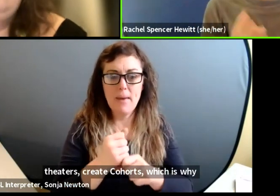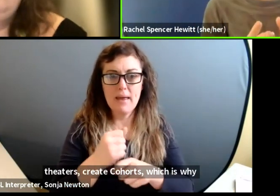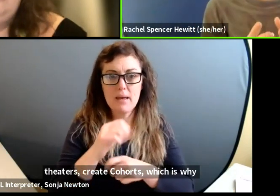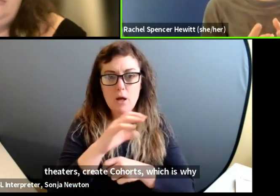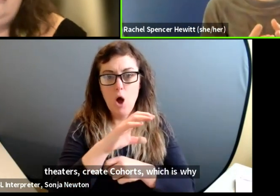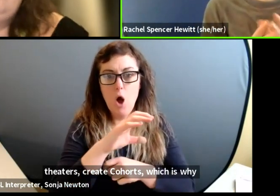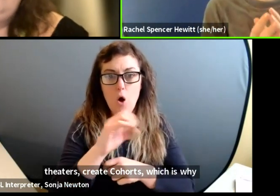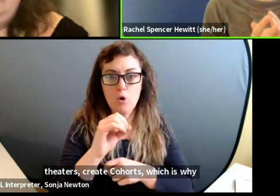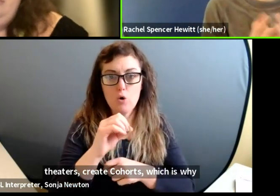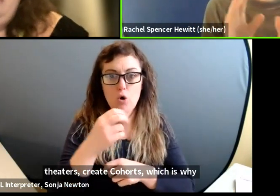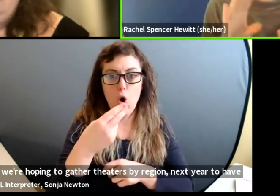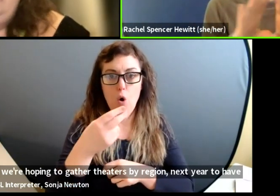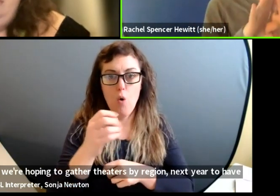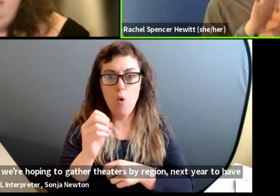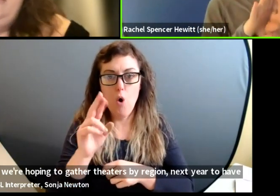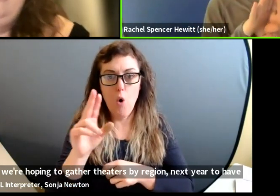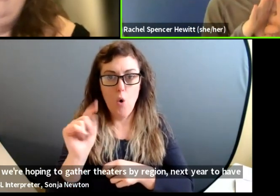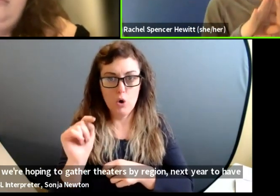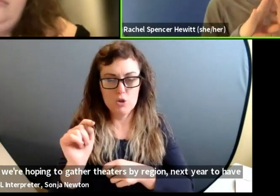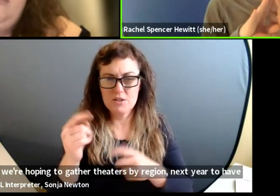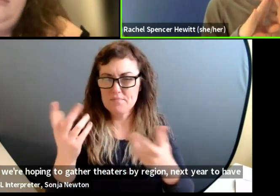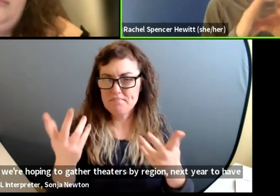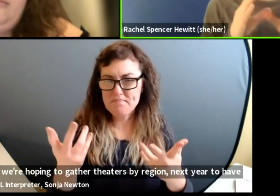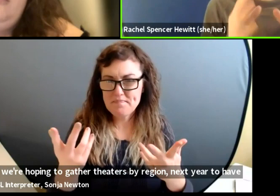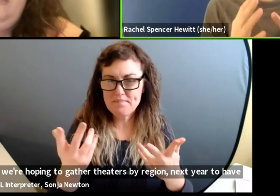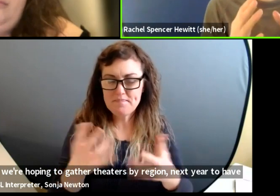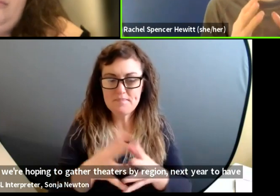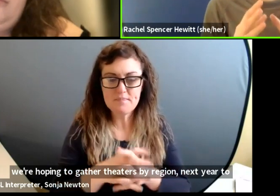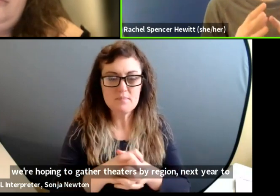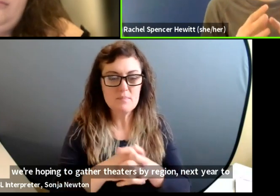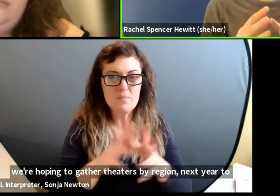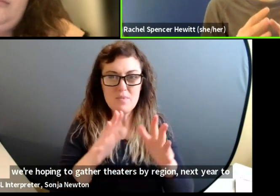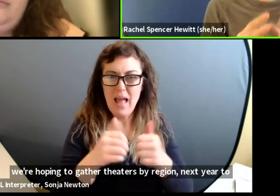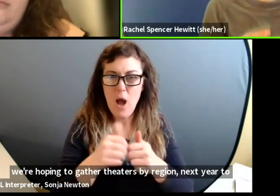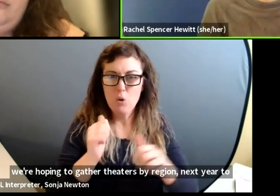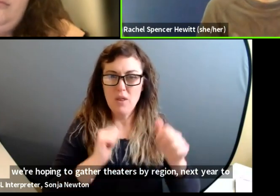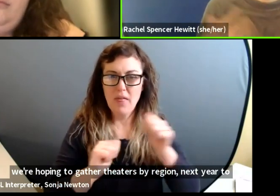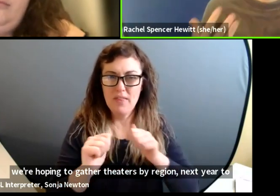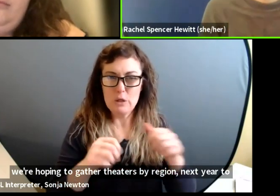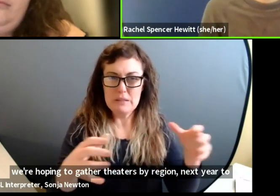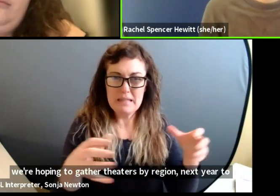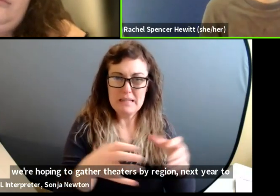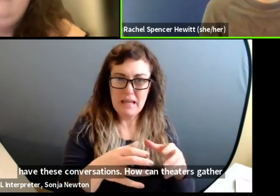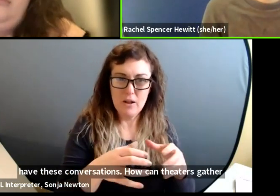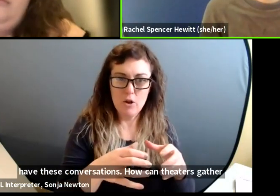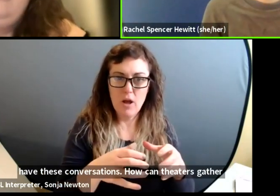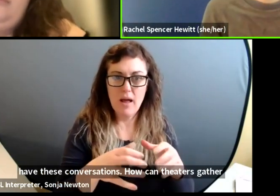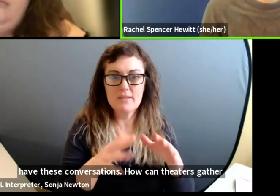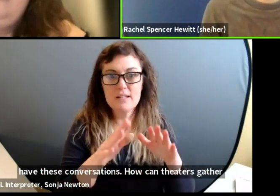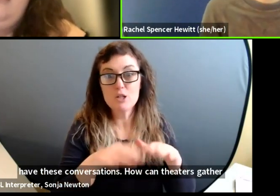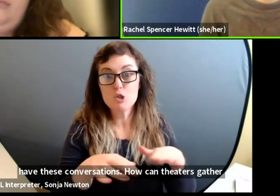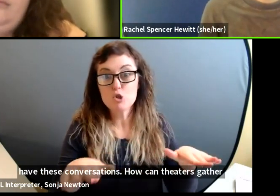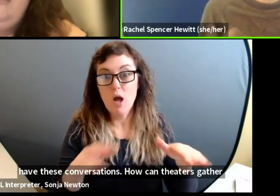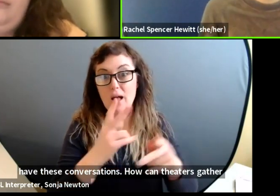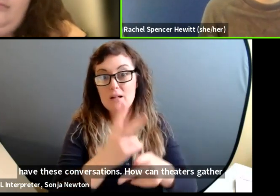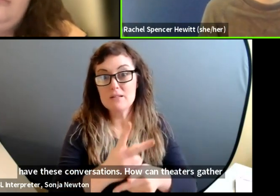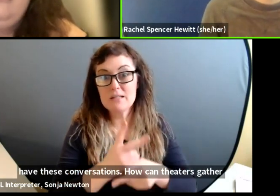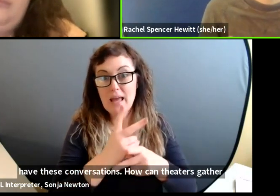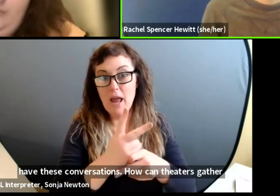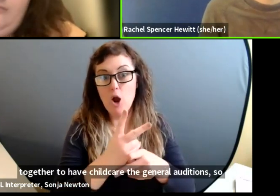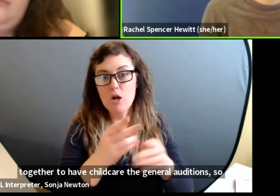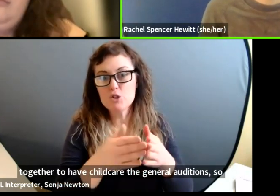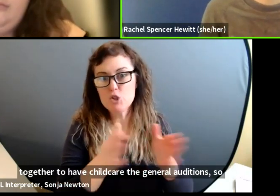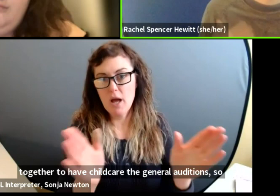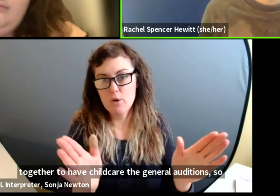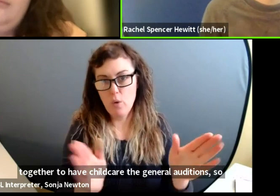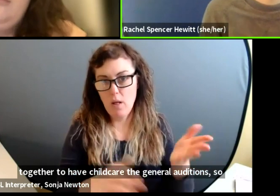by region next year to have these conversations. How can theaters gather together to have childcare at the general auditions so that you know that